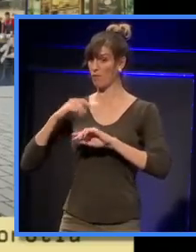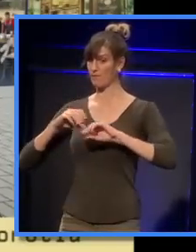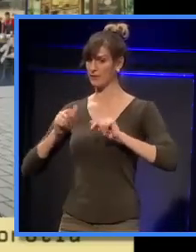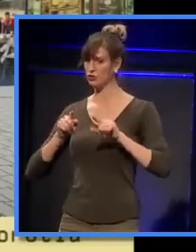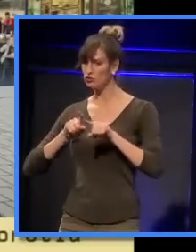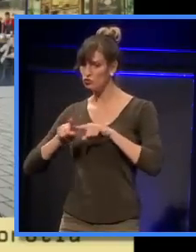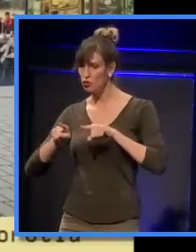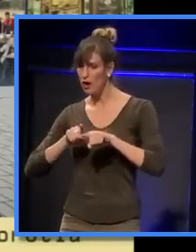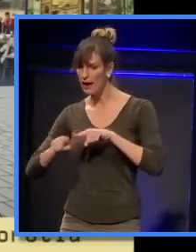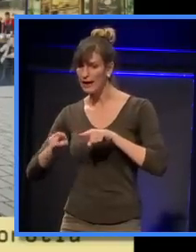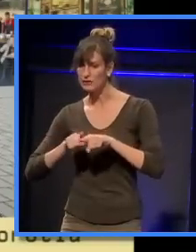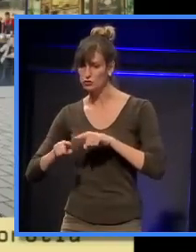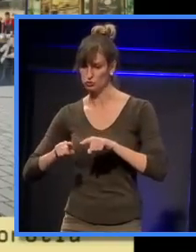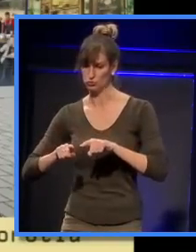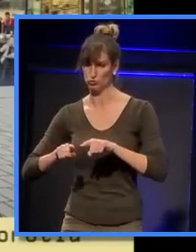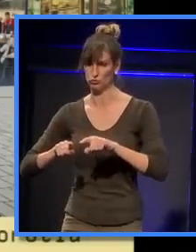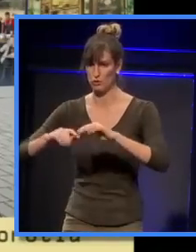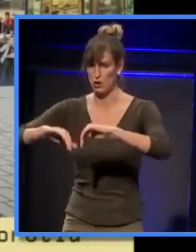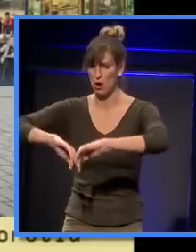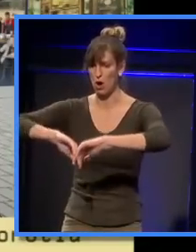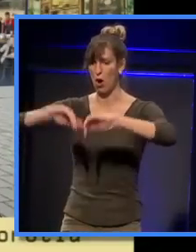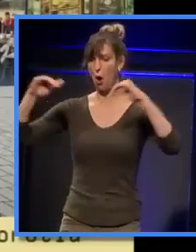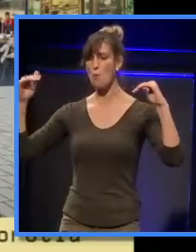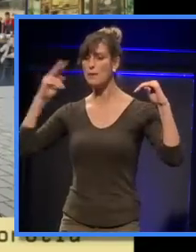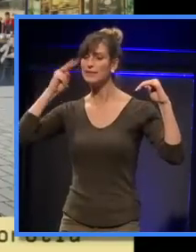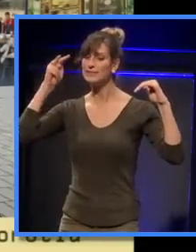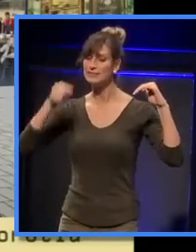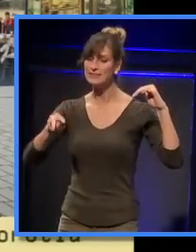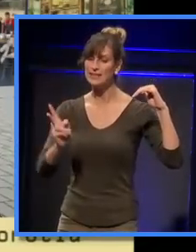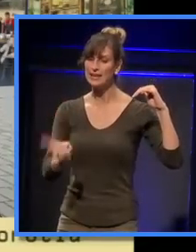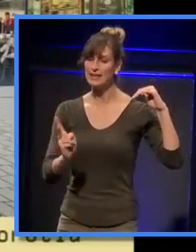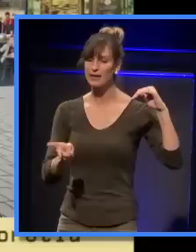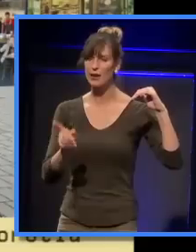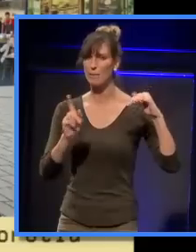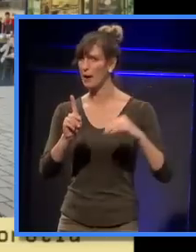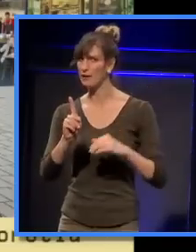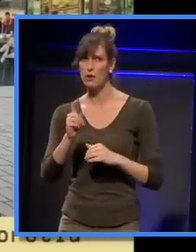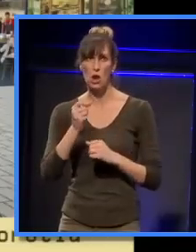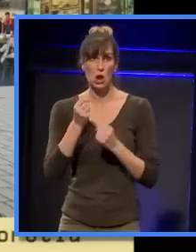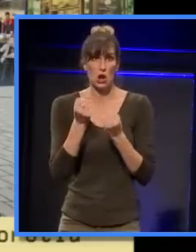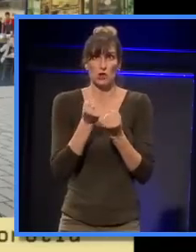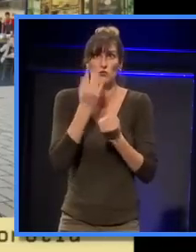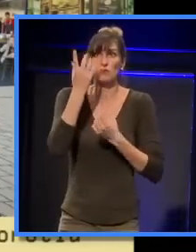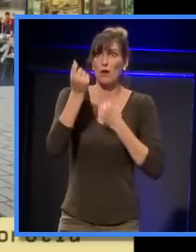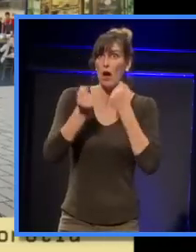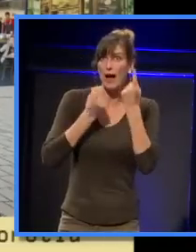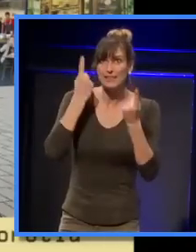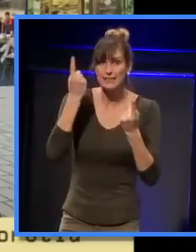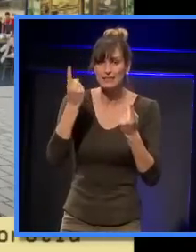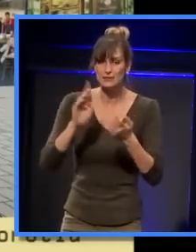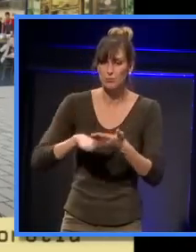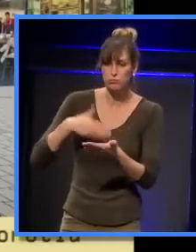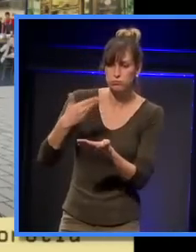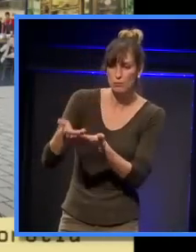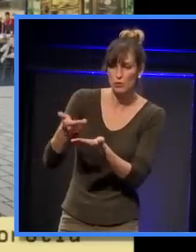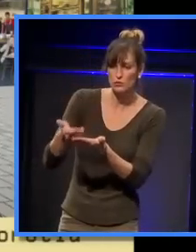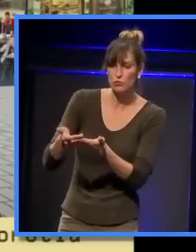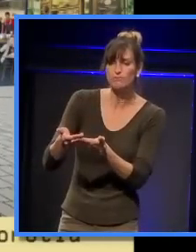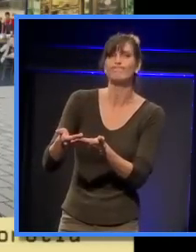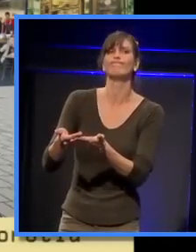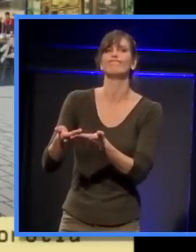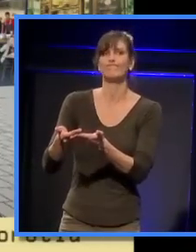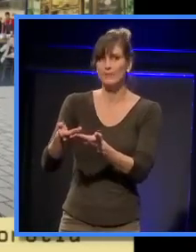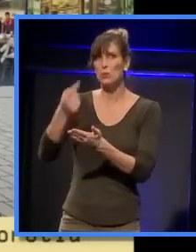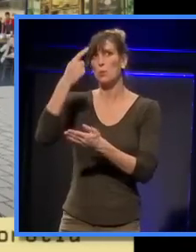to bring Waihatatuyu back to the surface. But of all the ideas and proposals, the most promising place, the most likely place we can do something